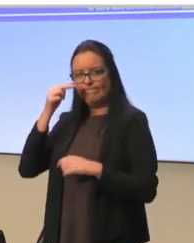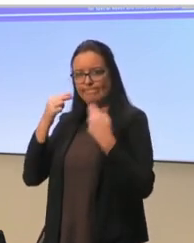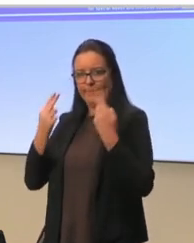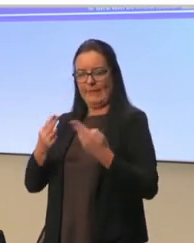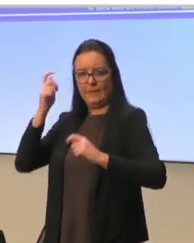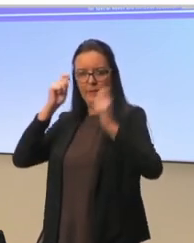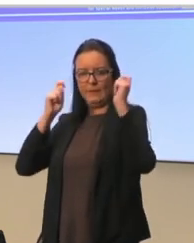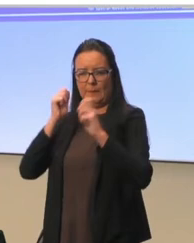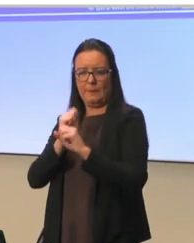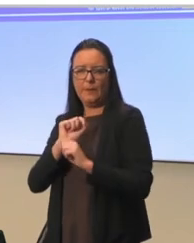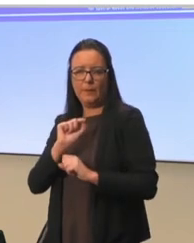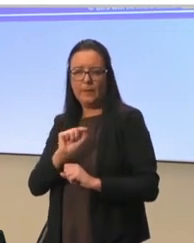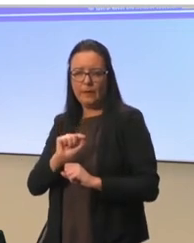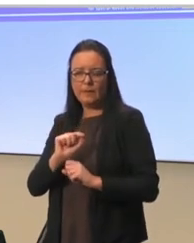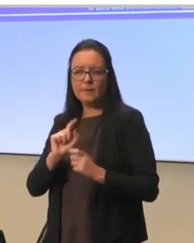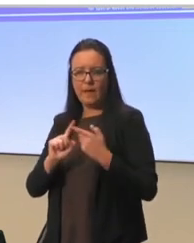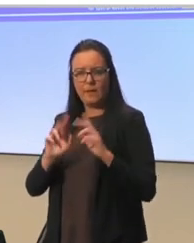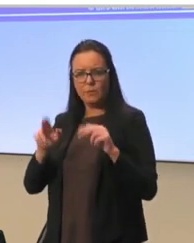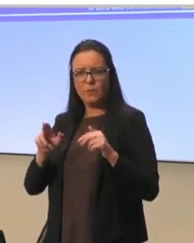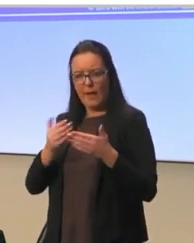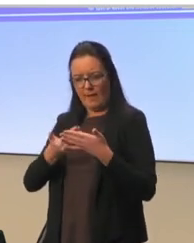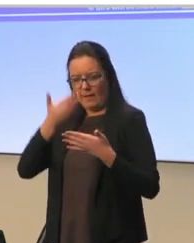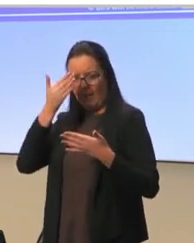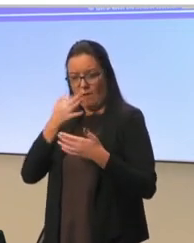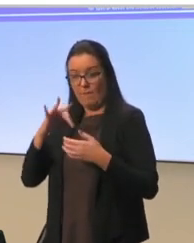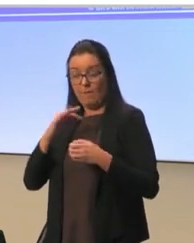mind. And that is actually something we can learn from the pandemic.